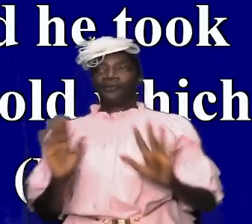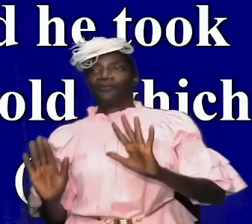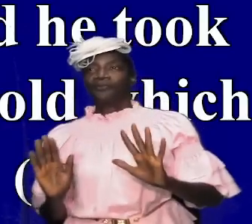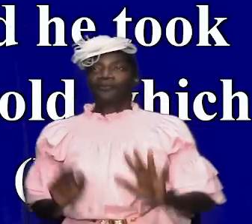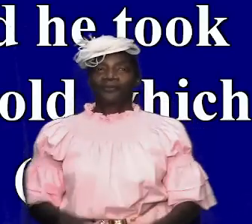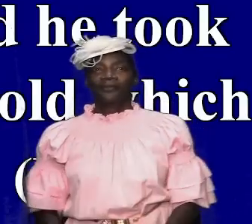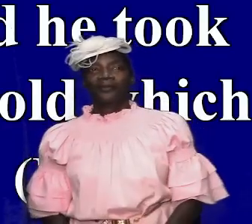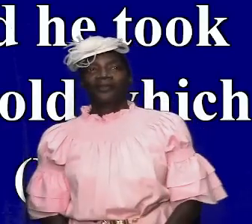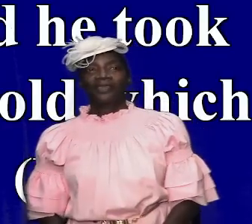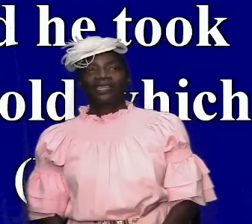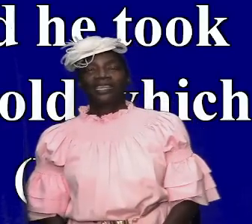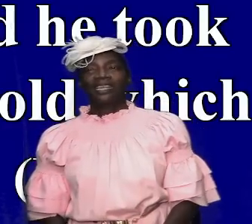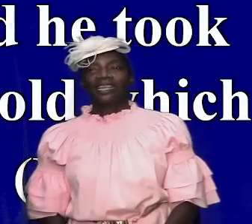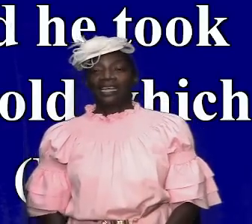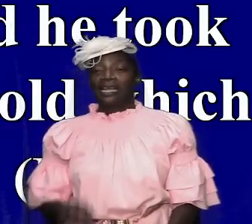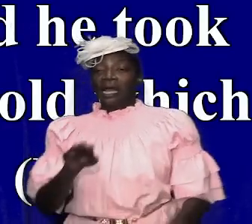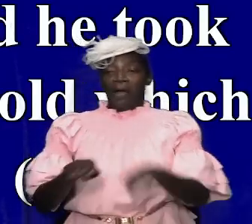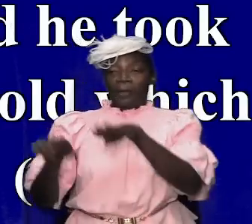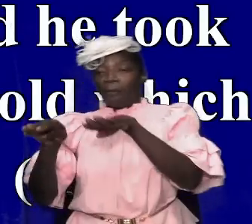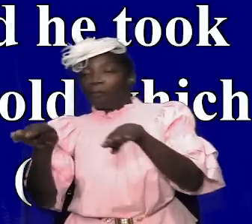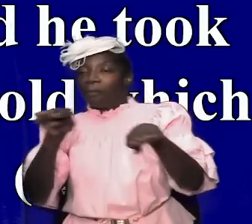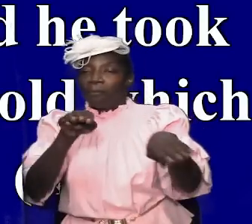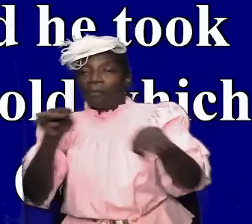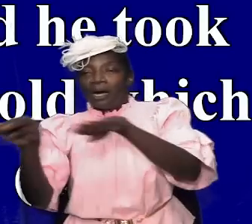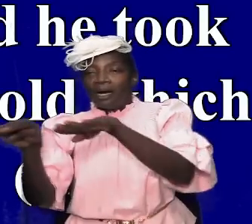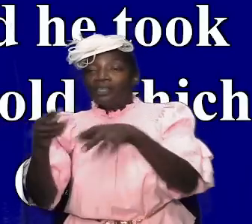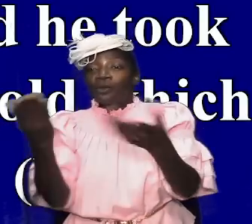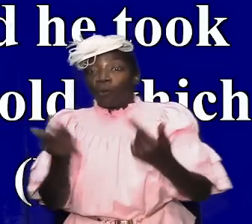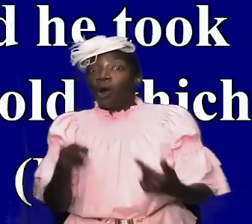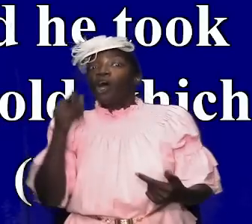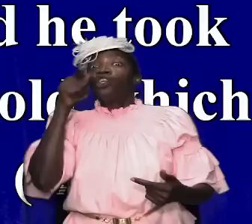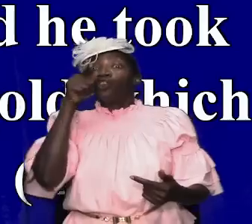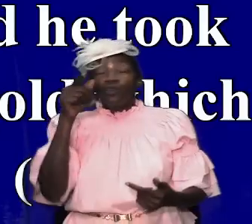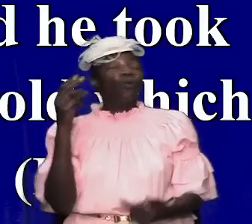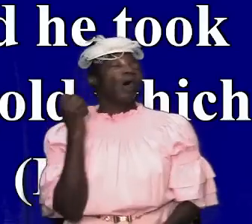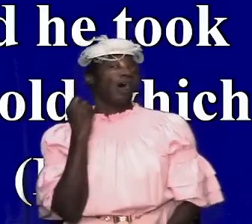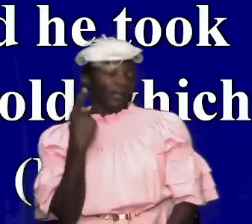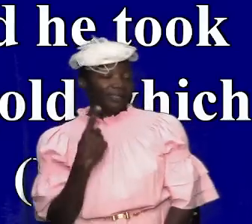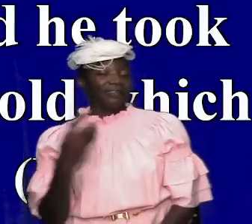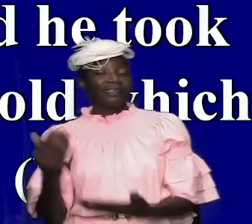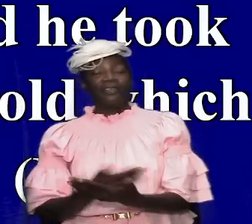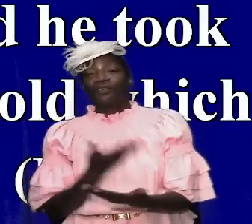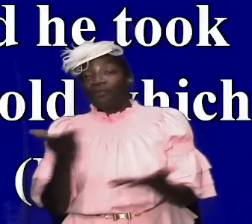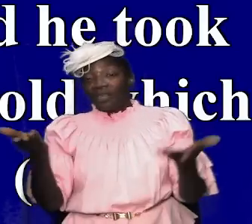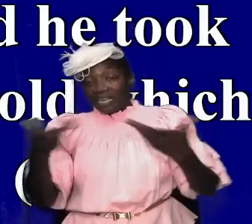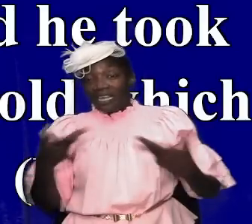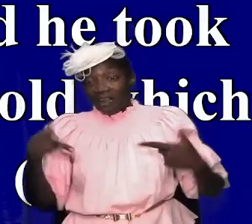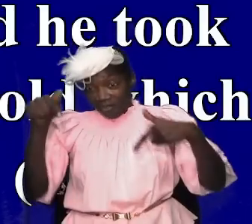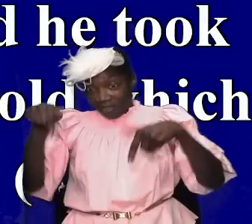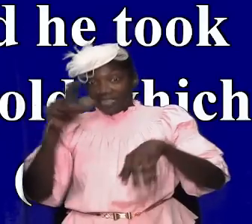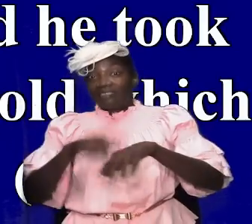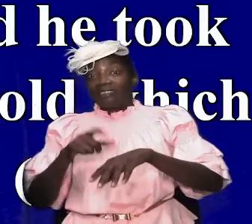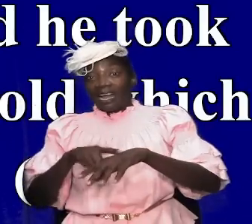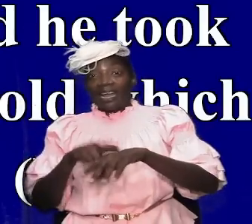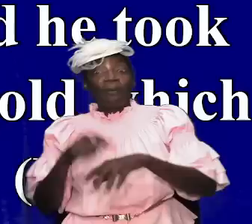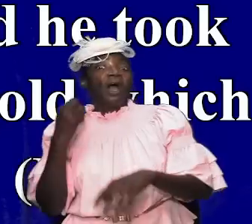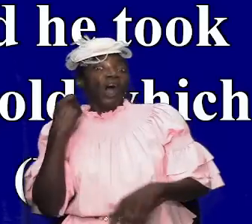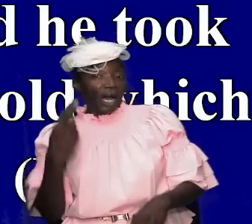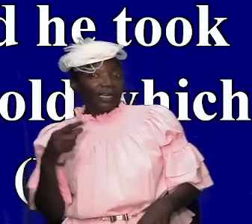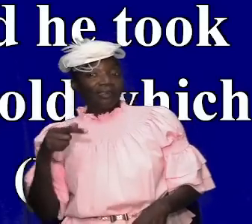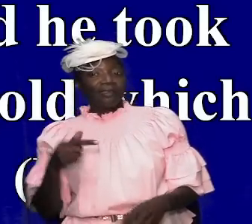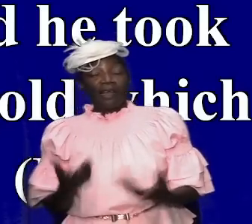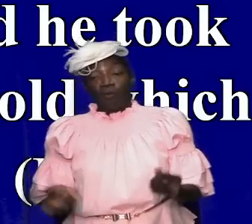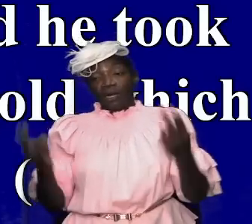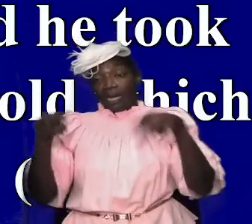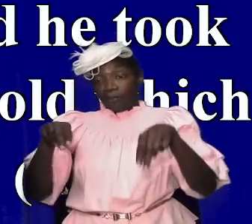quotation as they marched across but i want us to notice something here this time around notice what happened